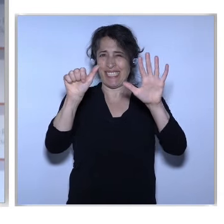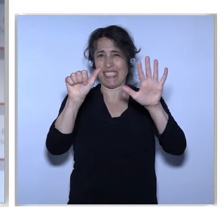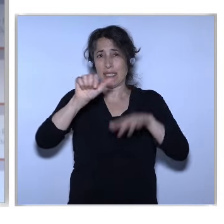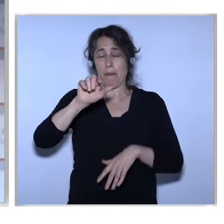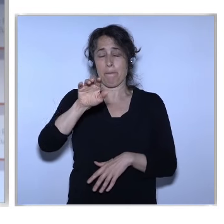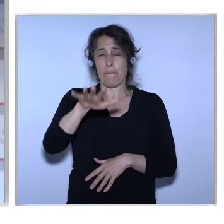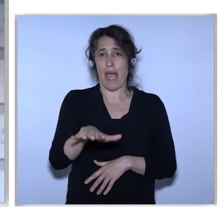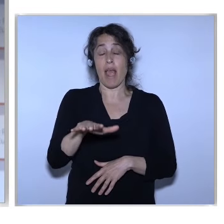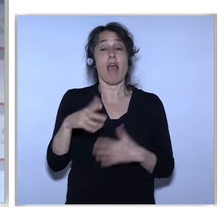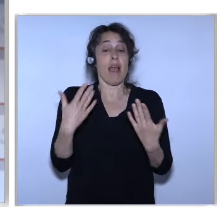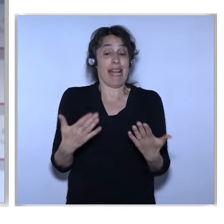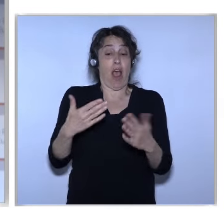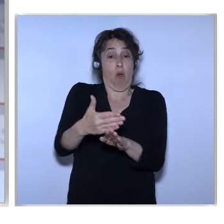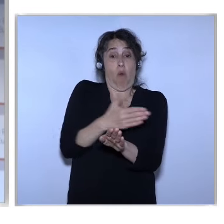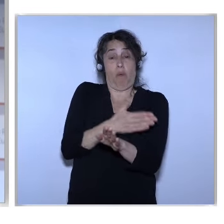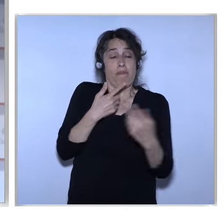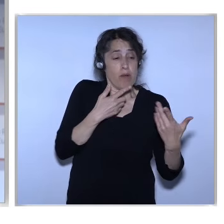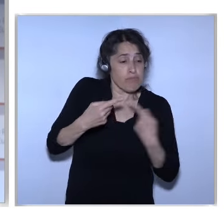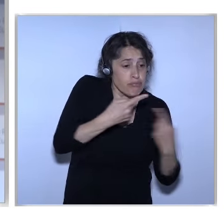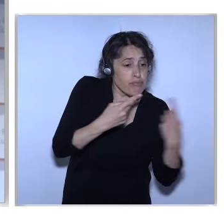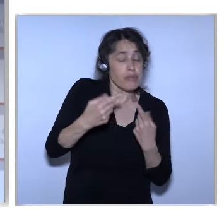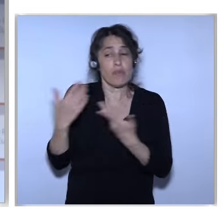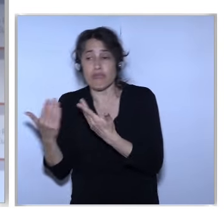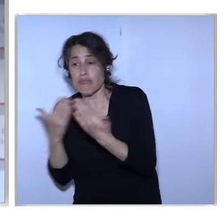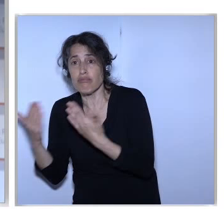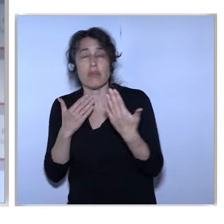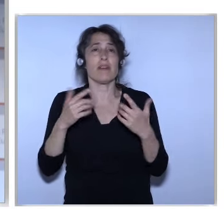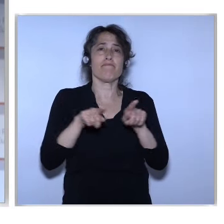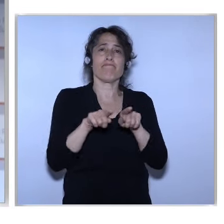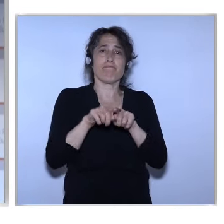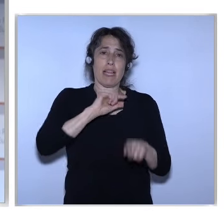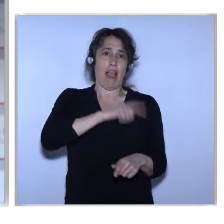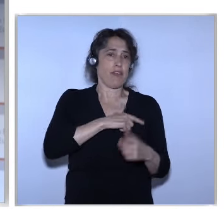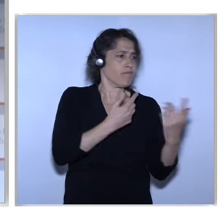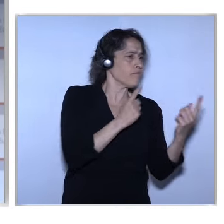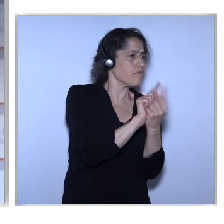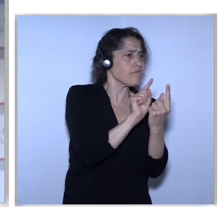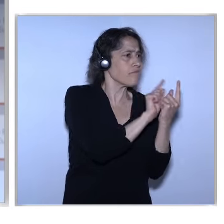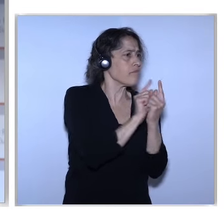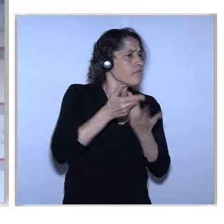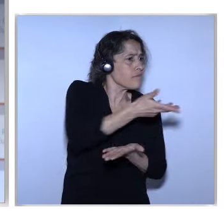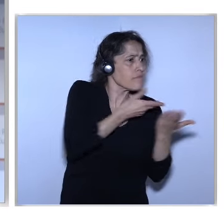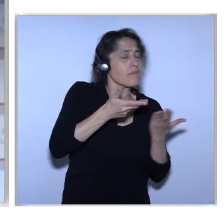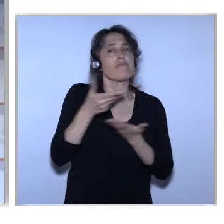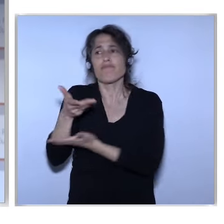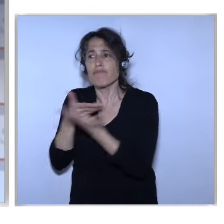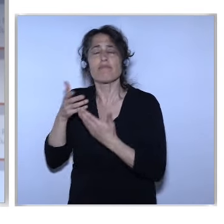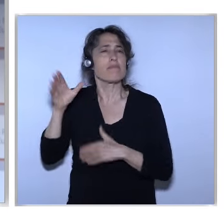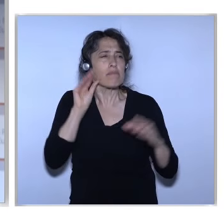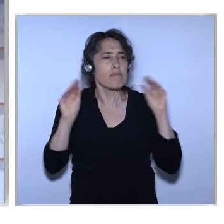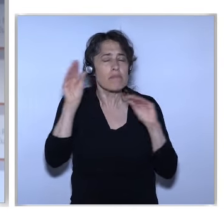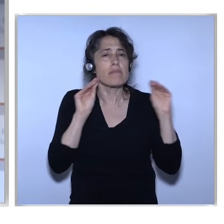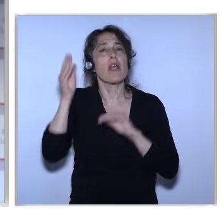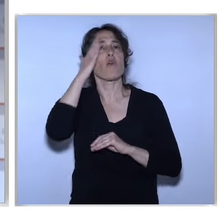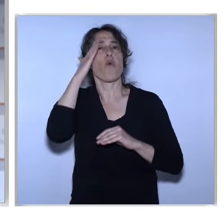The feedback received from ministers Clearly shows broad support to the digital